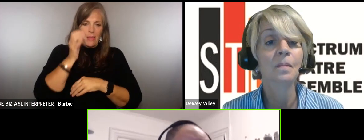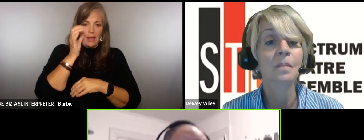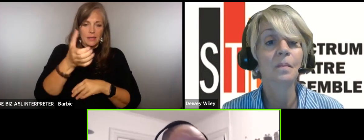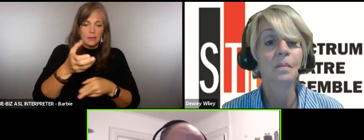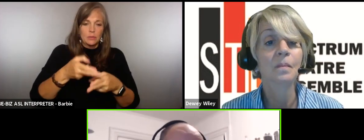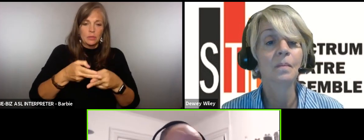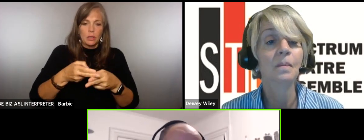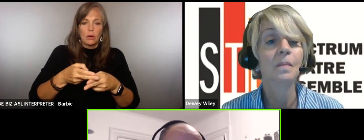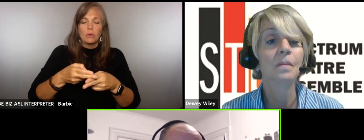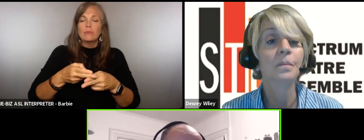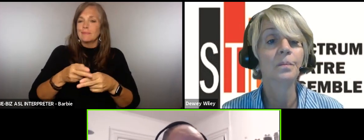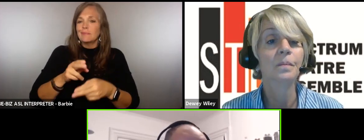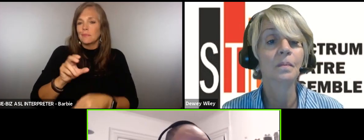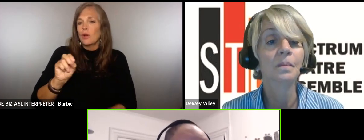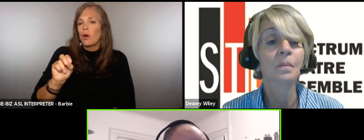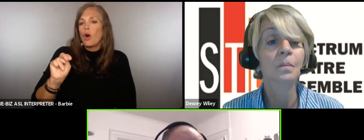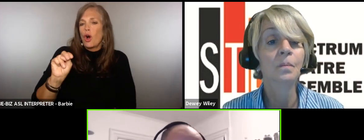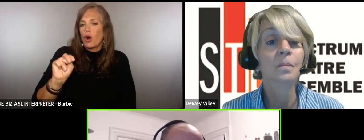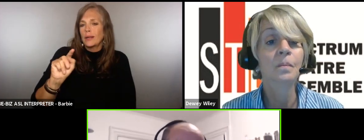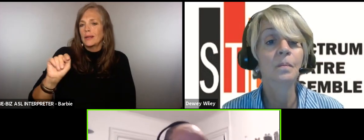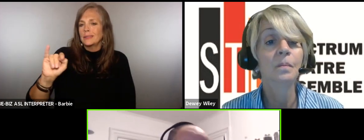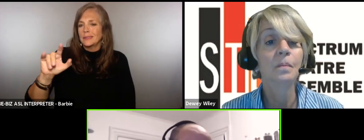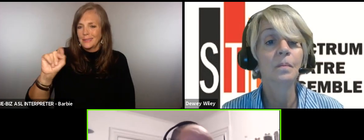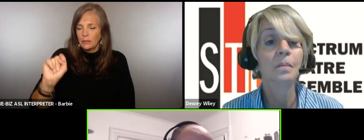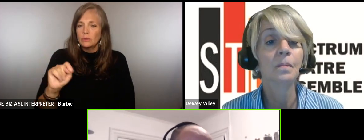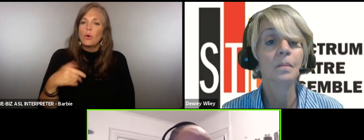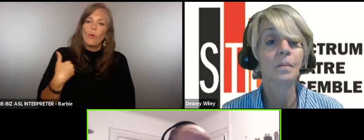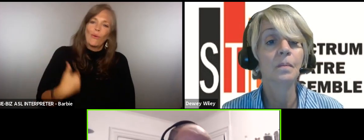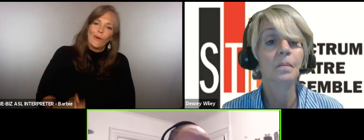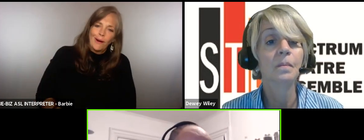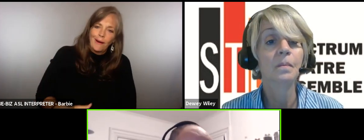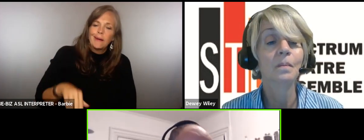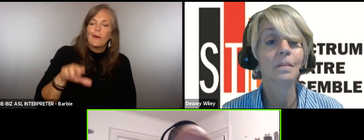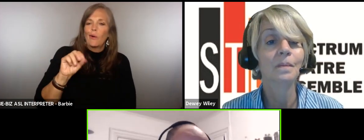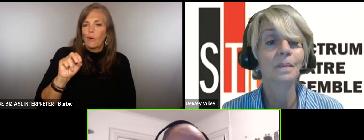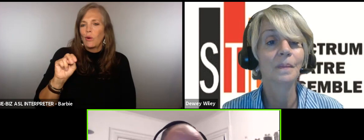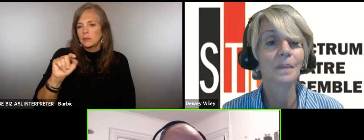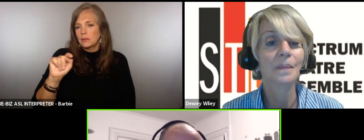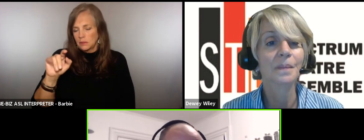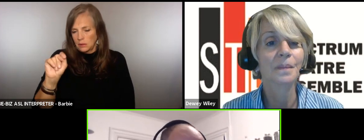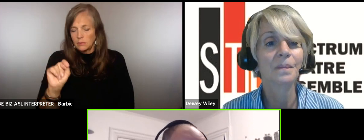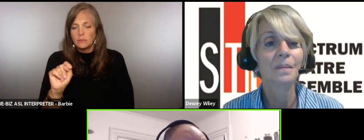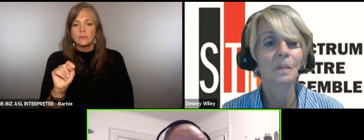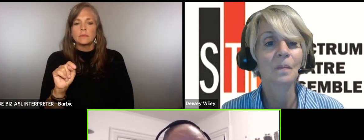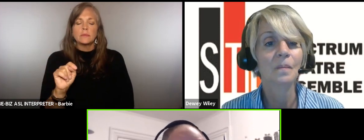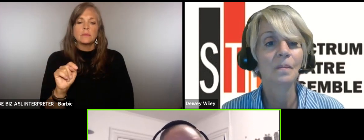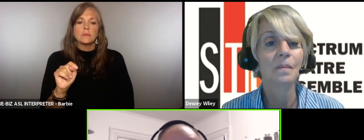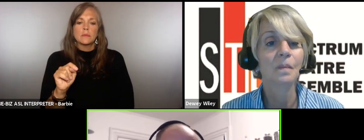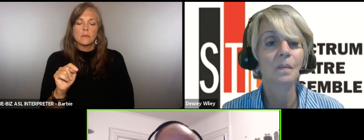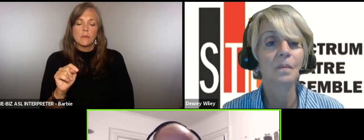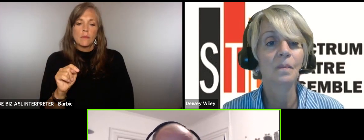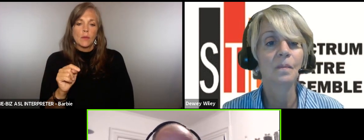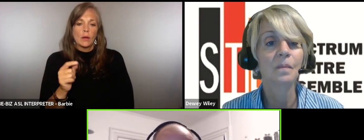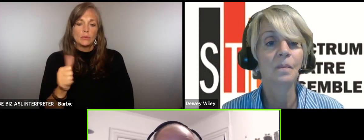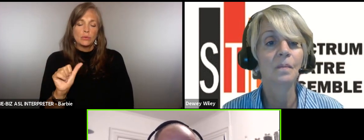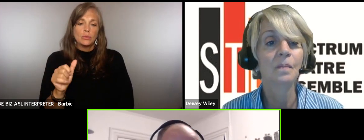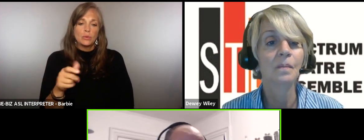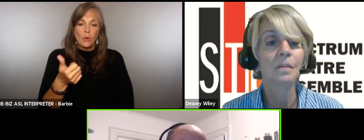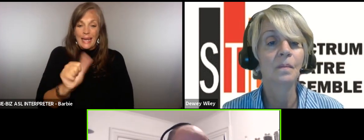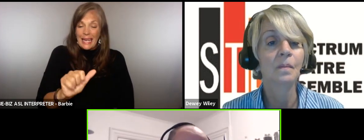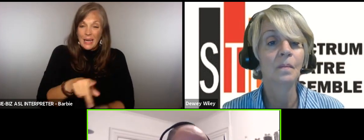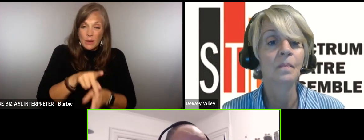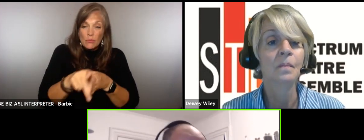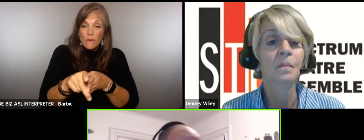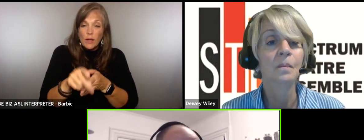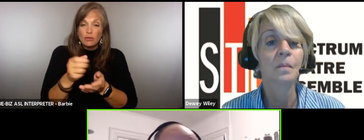being on tilt and one of the development uh staples of any kind of a professional poker player is